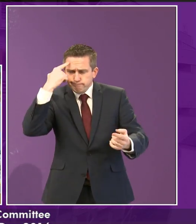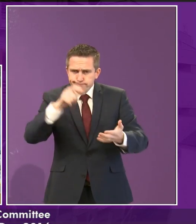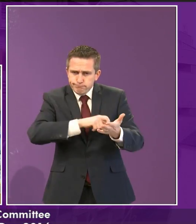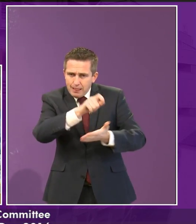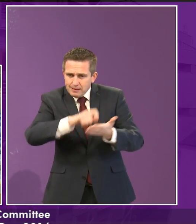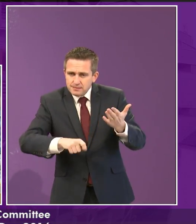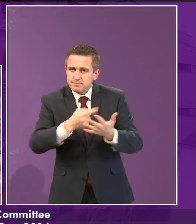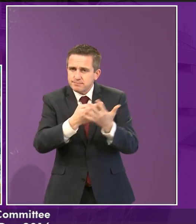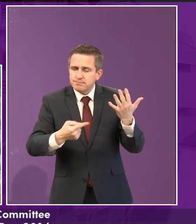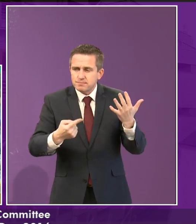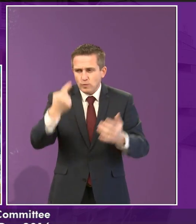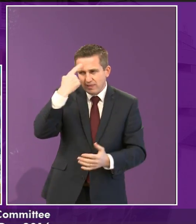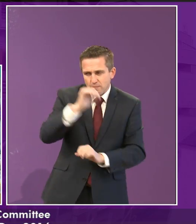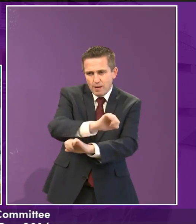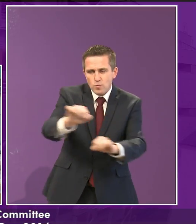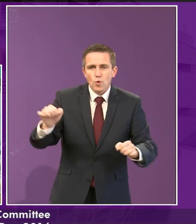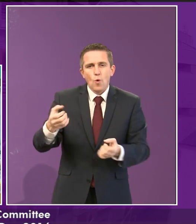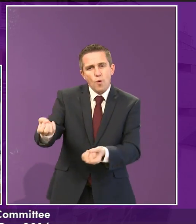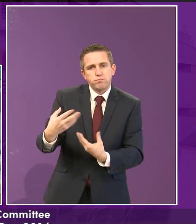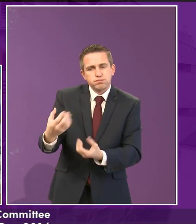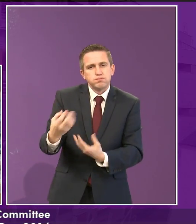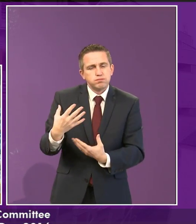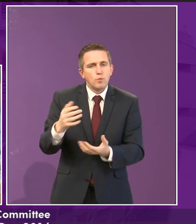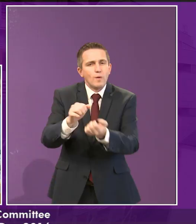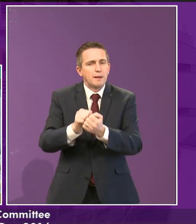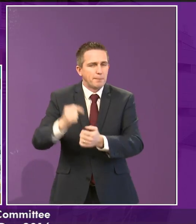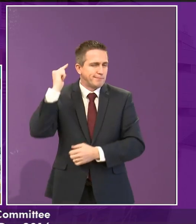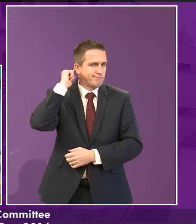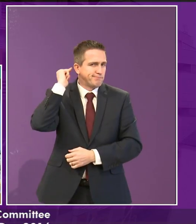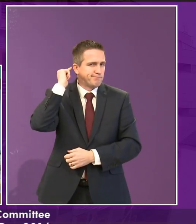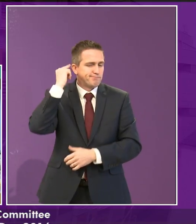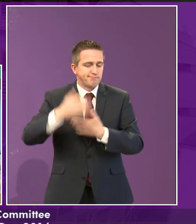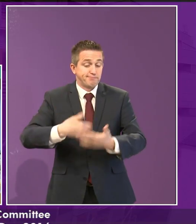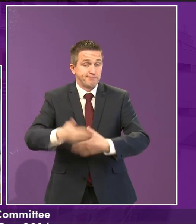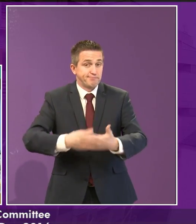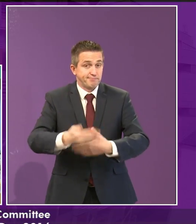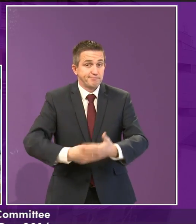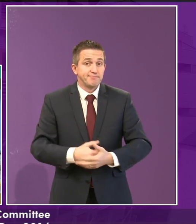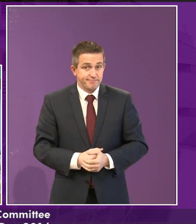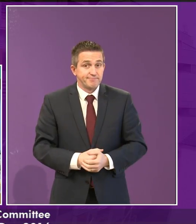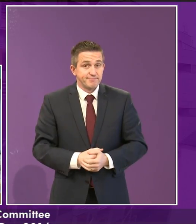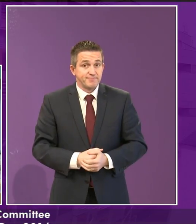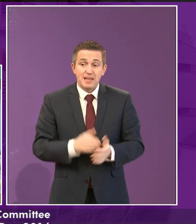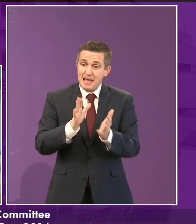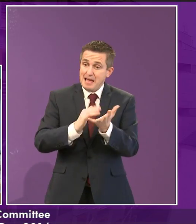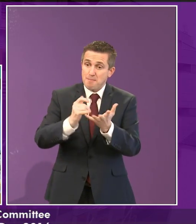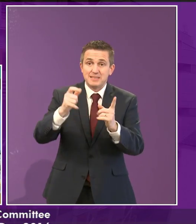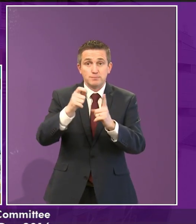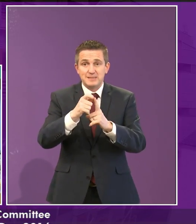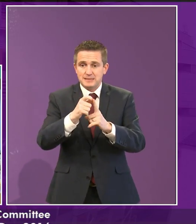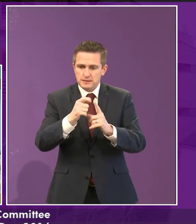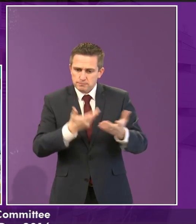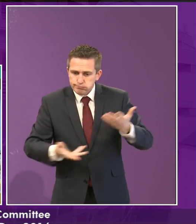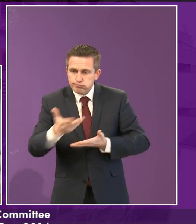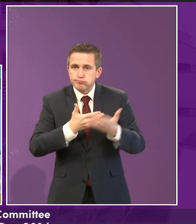always be mindful of the information and the ideas that you've given us this morning. Because when we're making laws now, are laws for